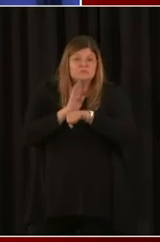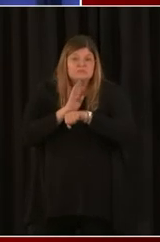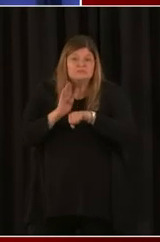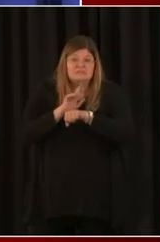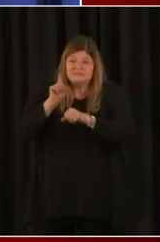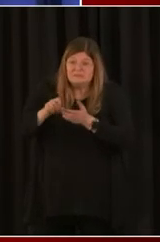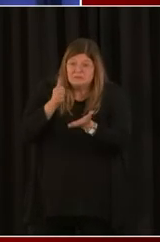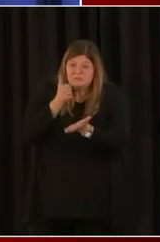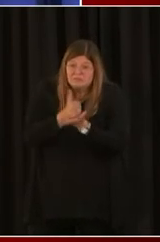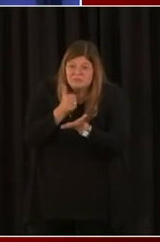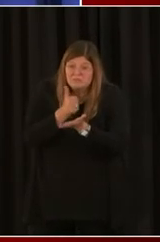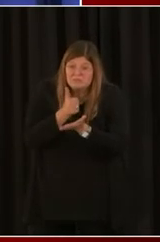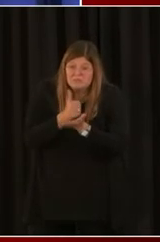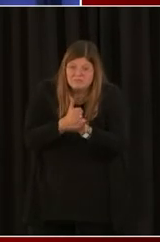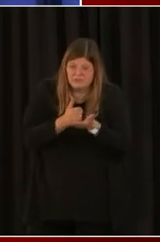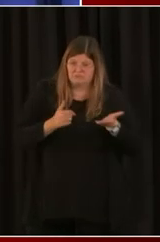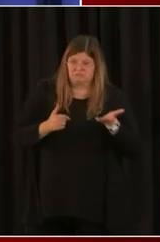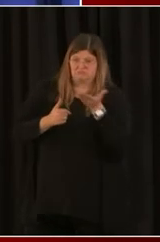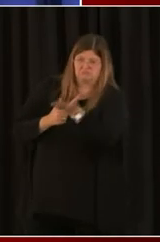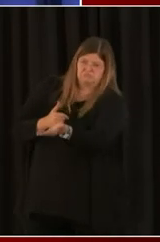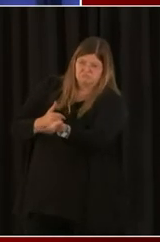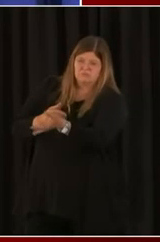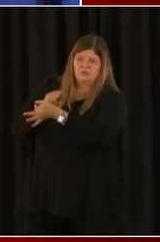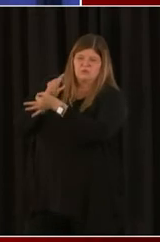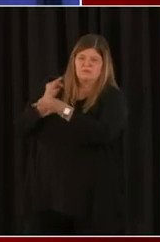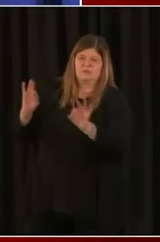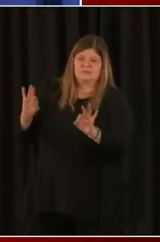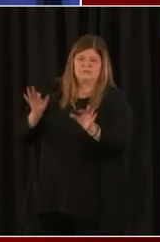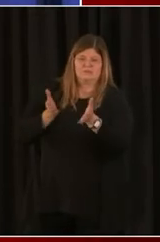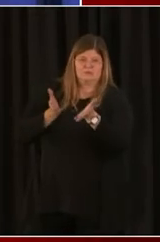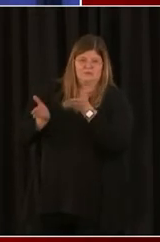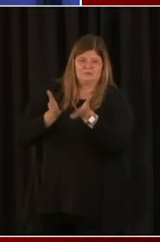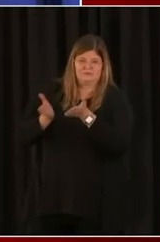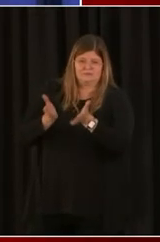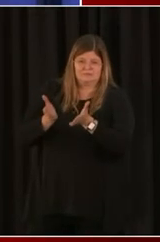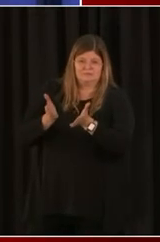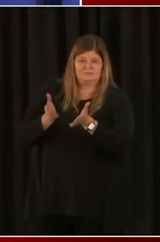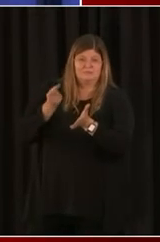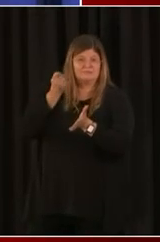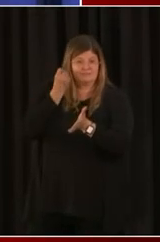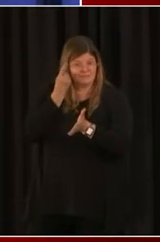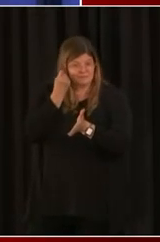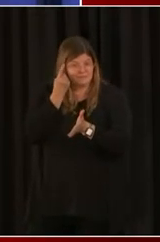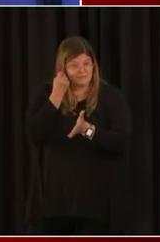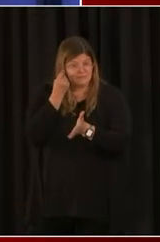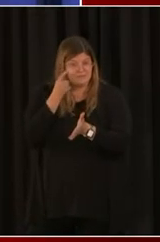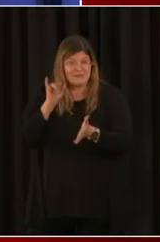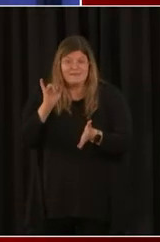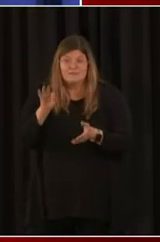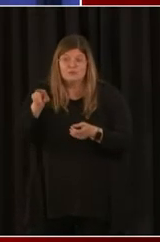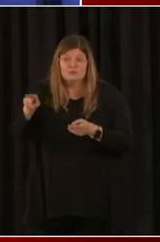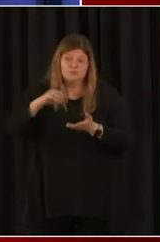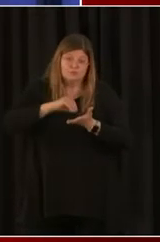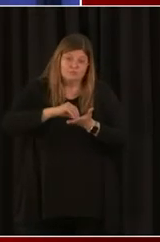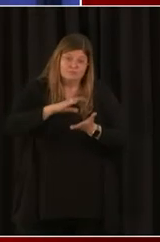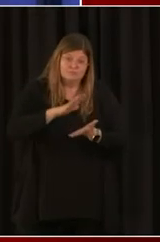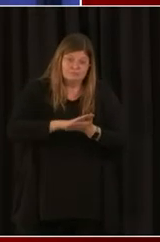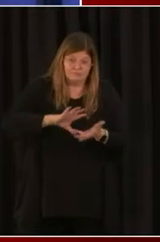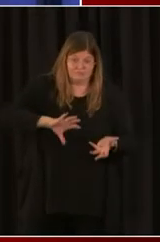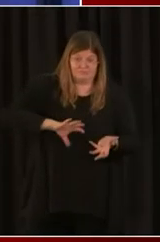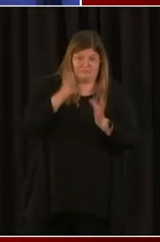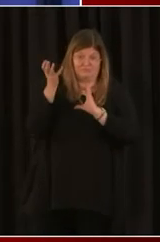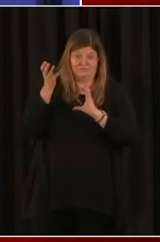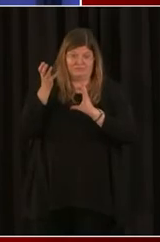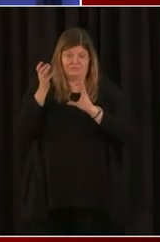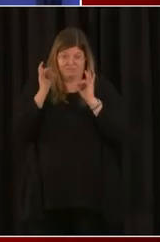the caveat there was that if your books are in a state of extreme disarray, that they are going to, you you can't just